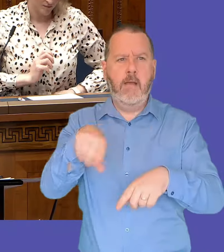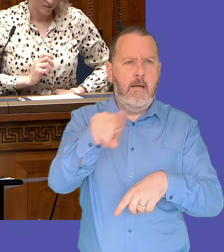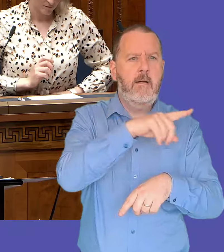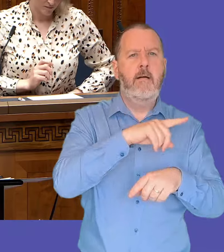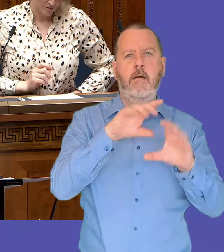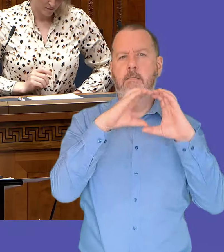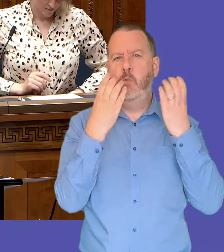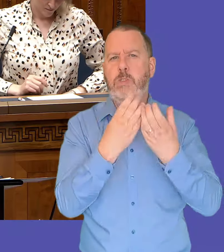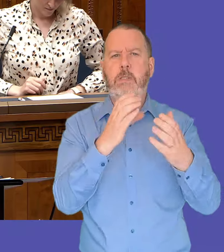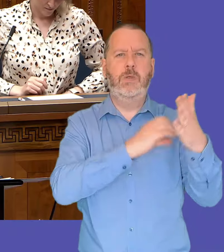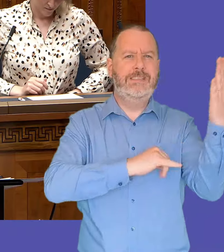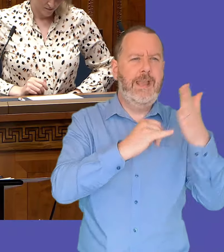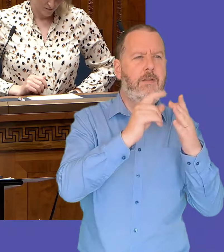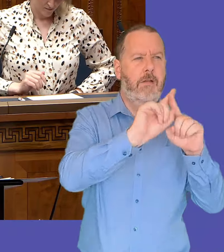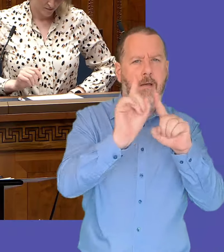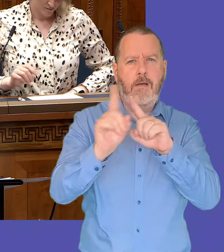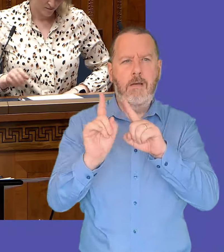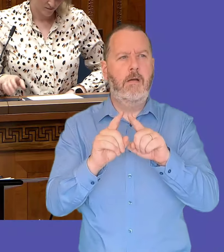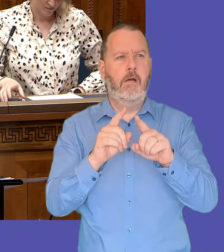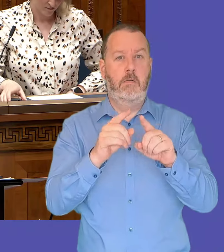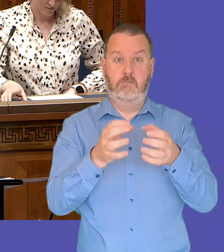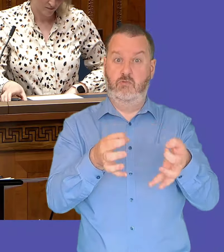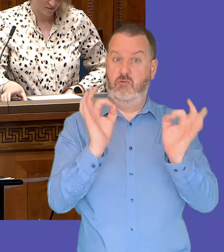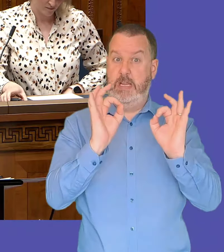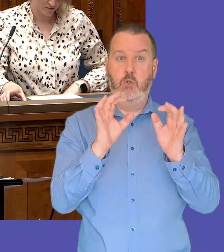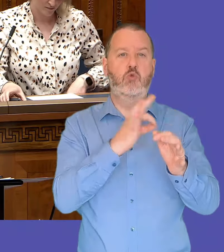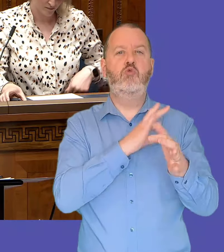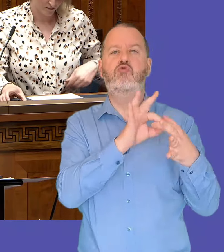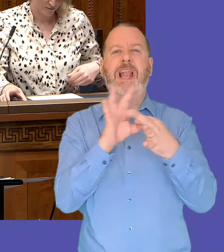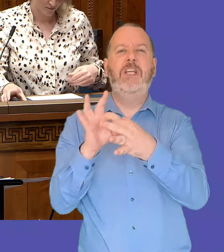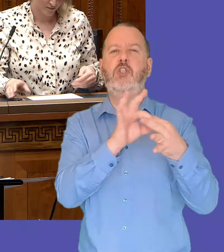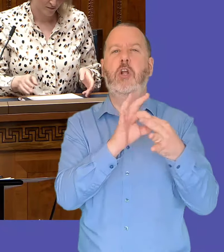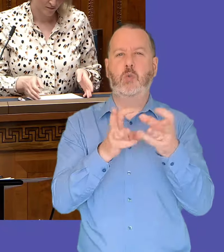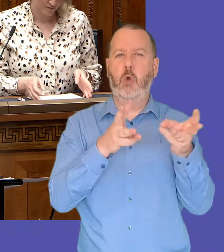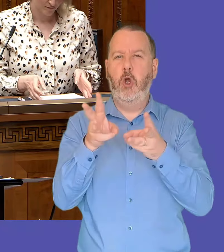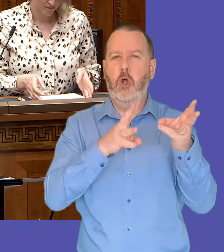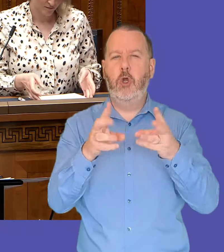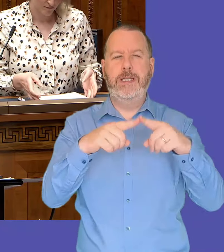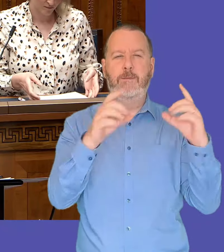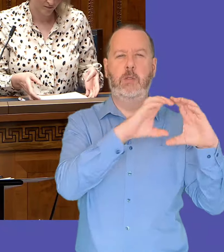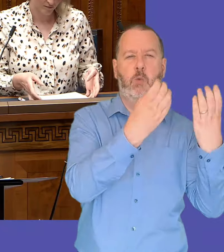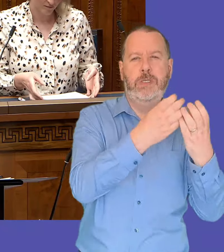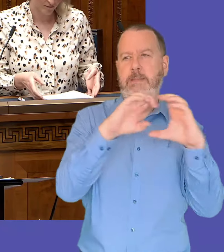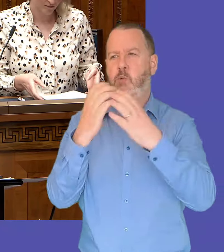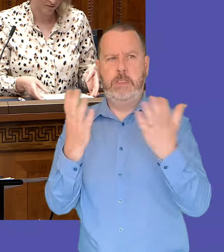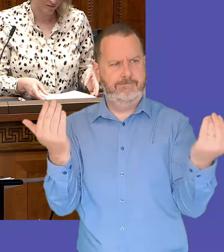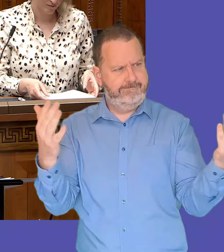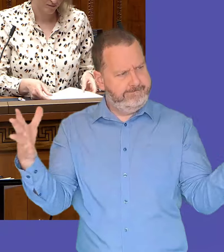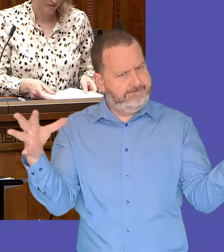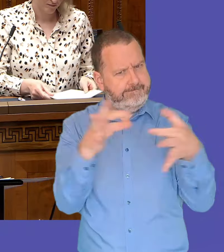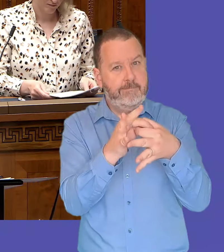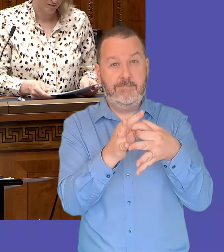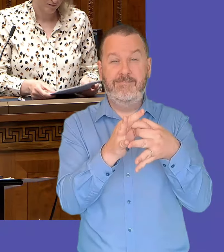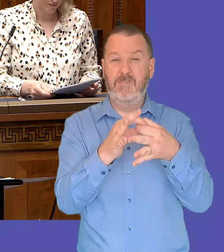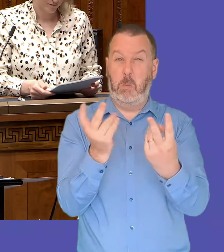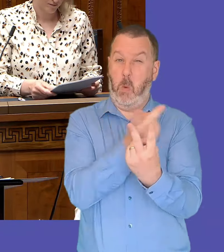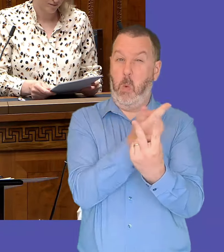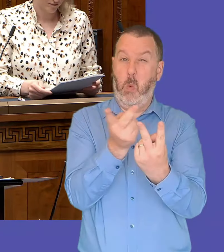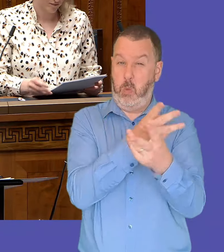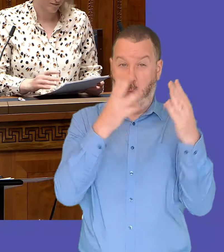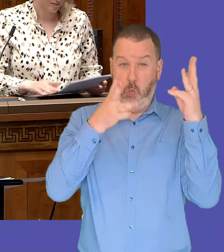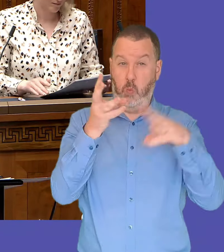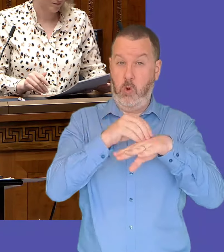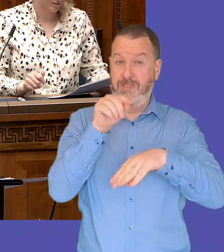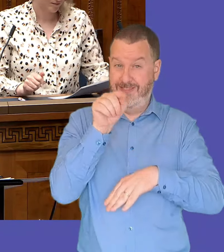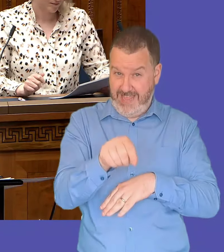community uh organizations that do great good relations work and that's certainly an area which um both ministers have been focused on they've also